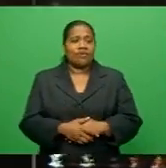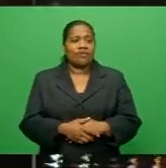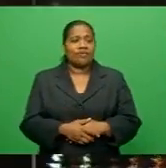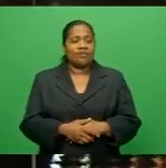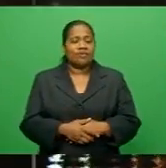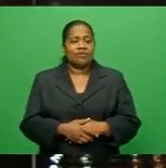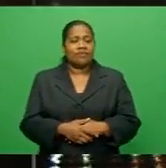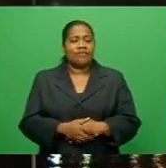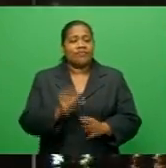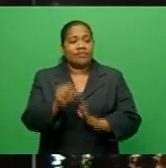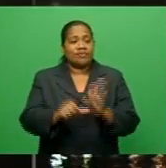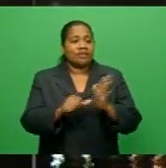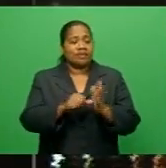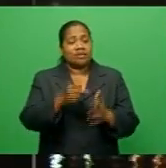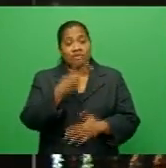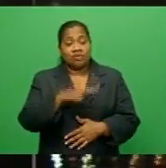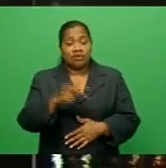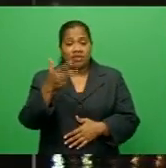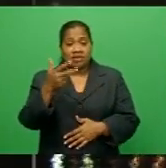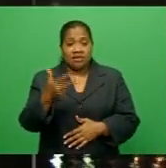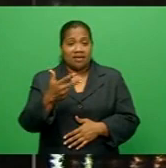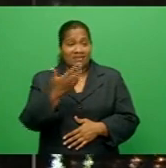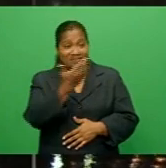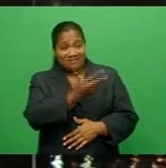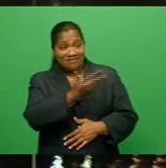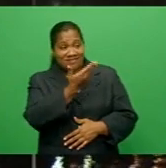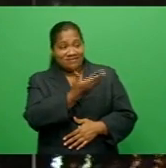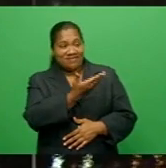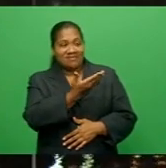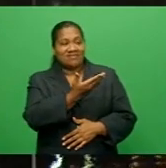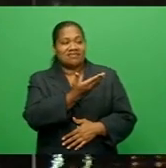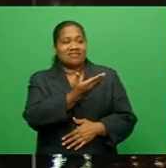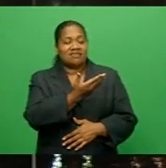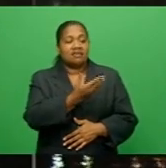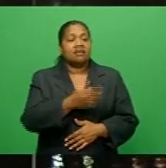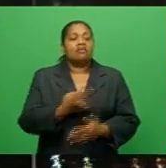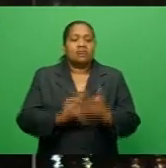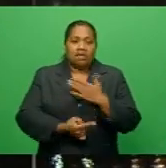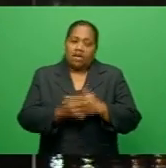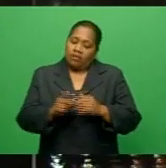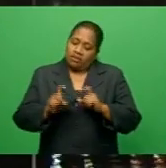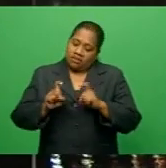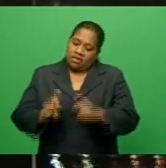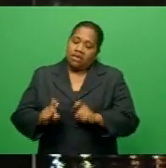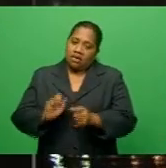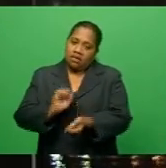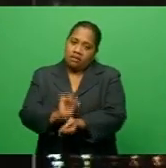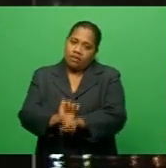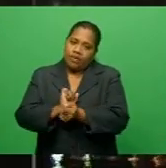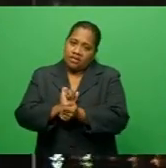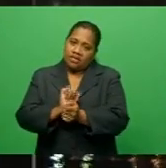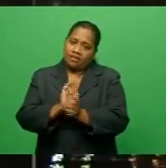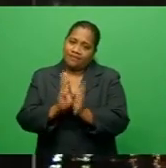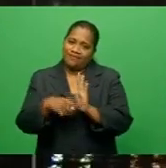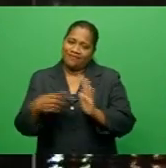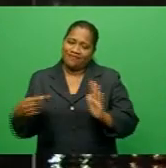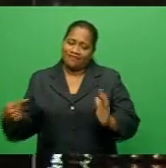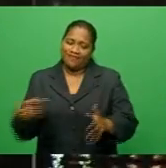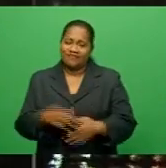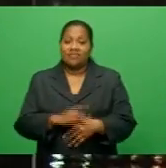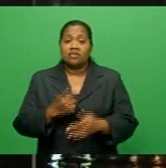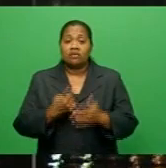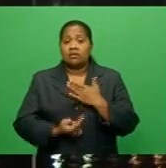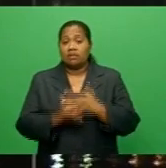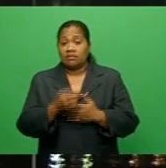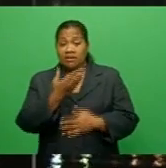28-year-old former soldier Tevita Kunawave has been sentenced to life imprisonment by the Suva High Court. He was convicted